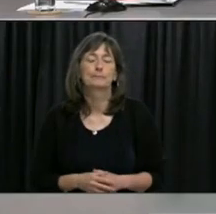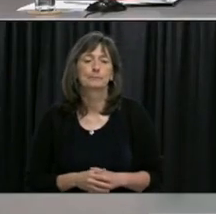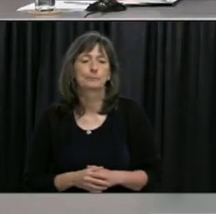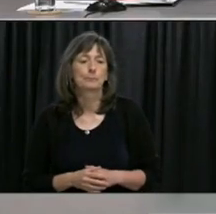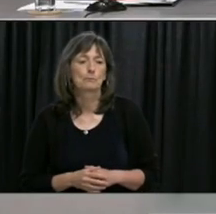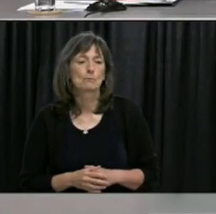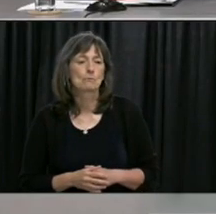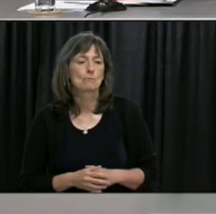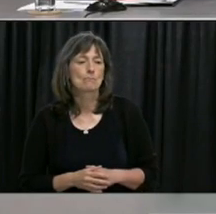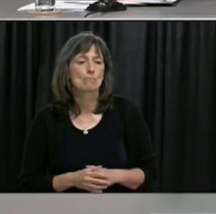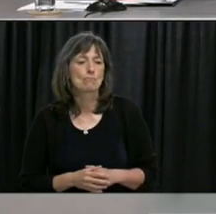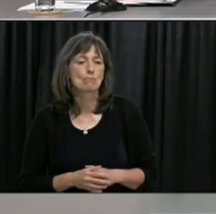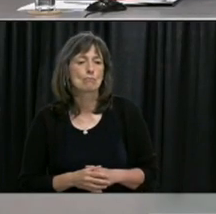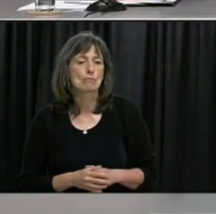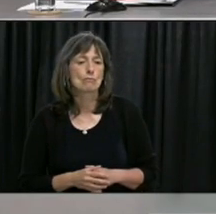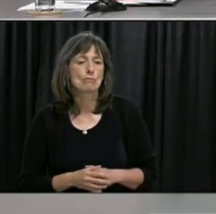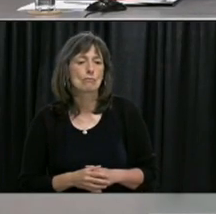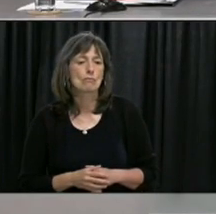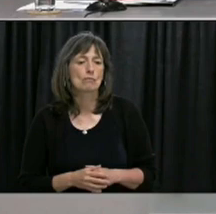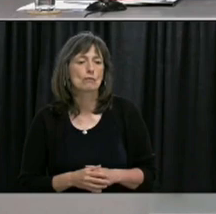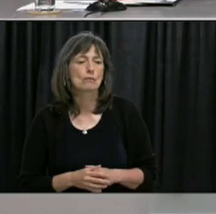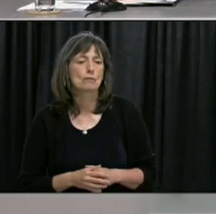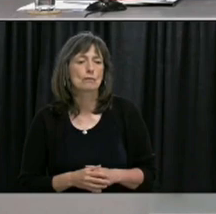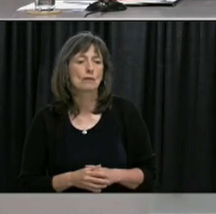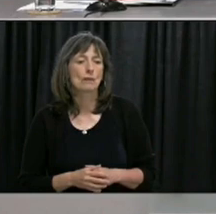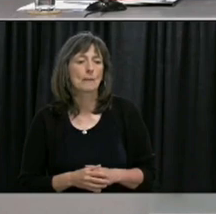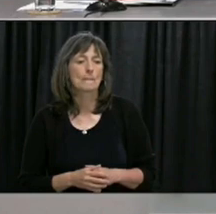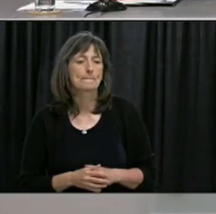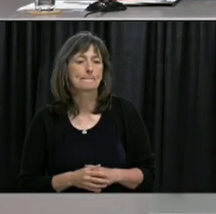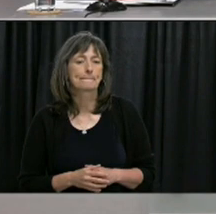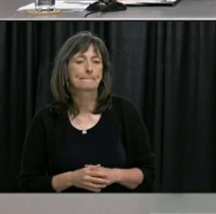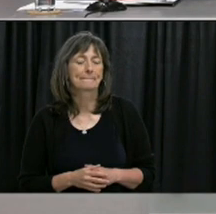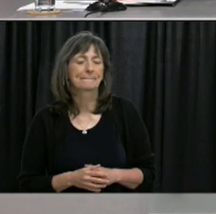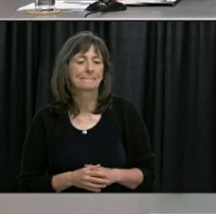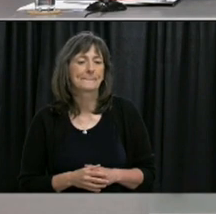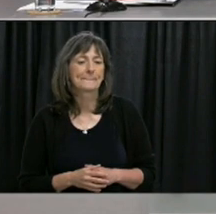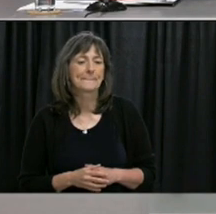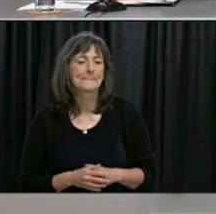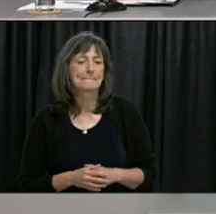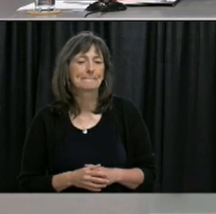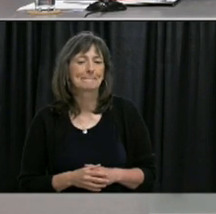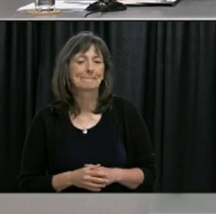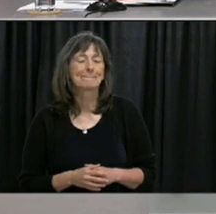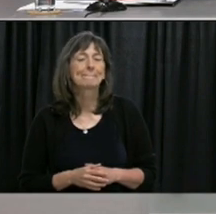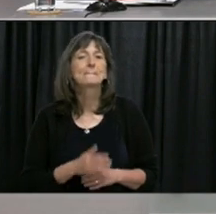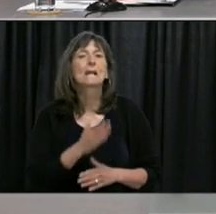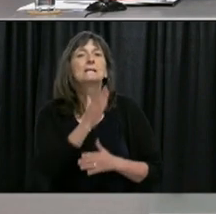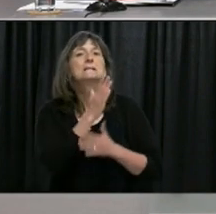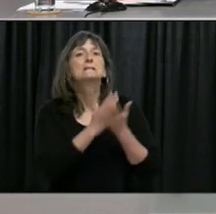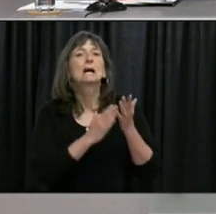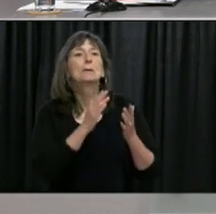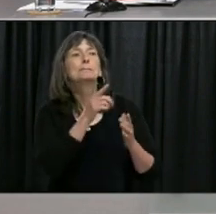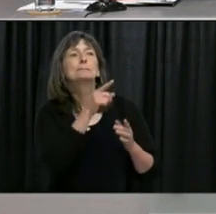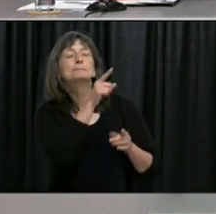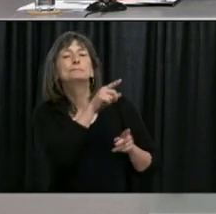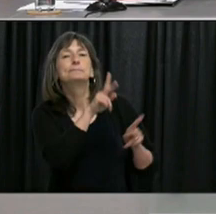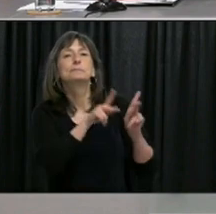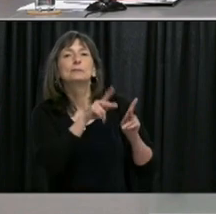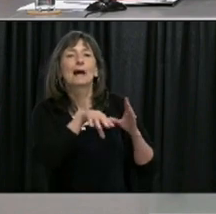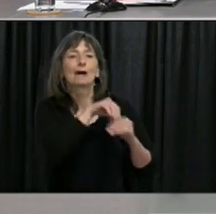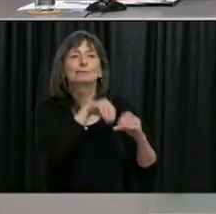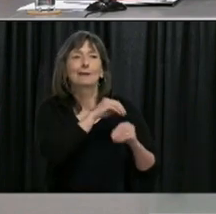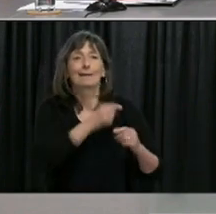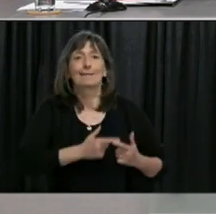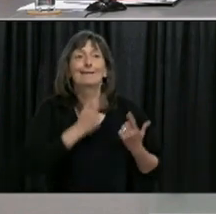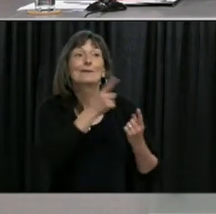I guess as a follow up on that part of the criticism coming from seasonal residents is that the conditions to which you're